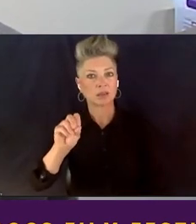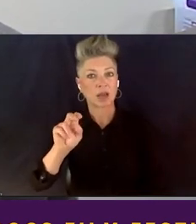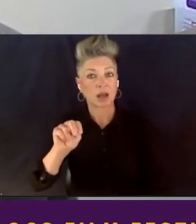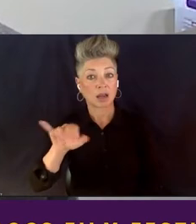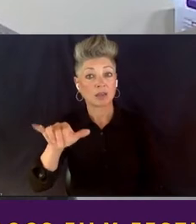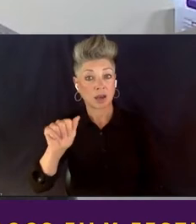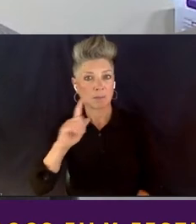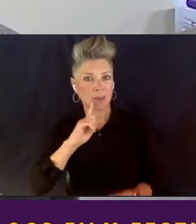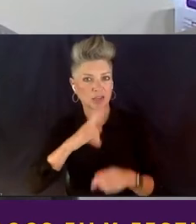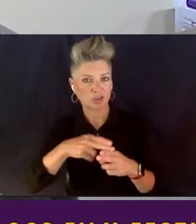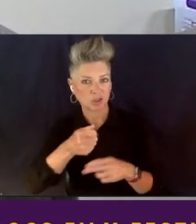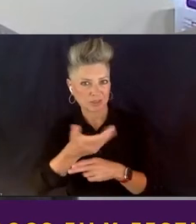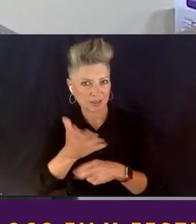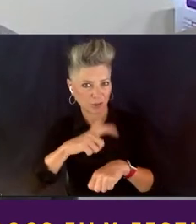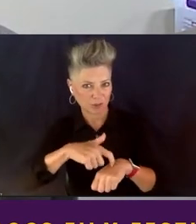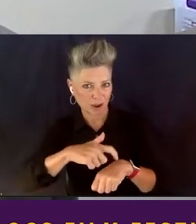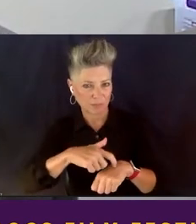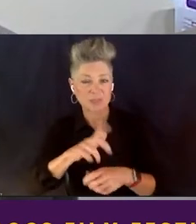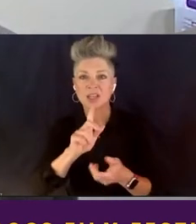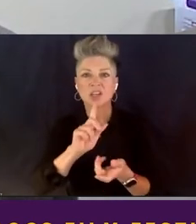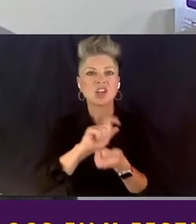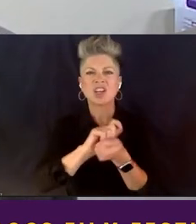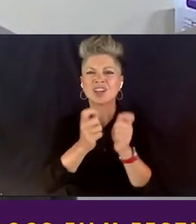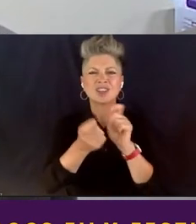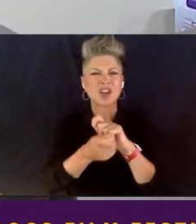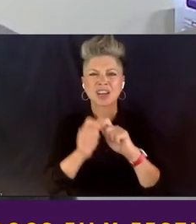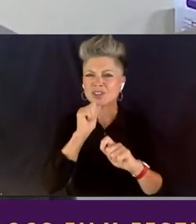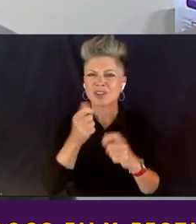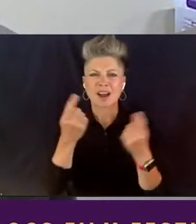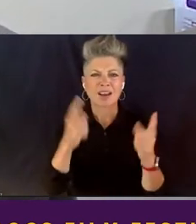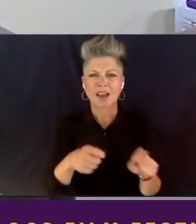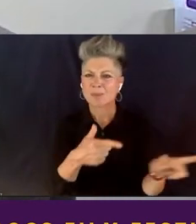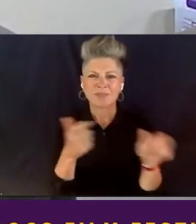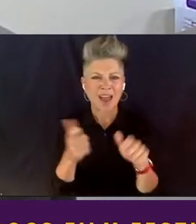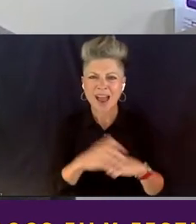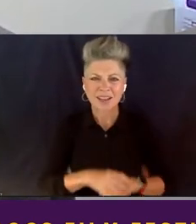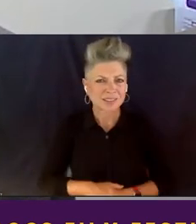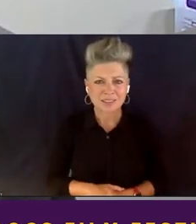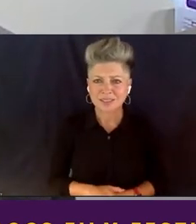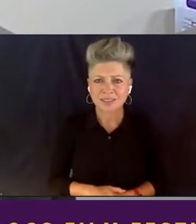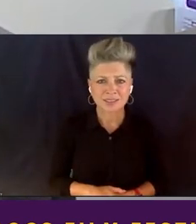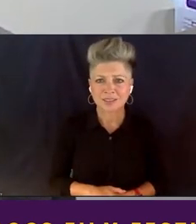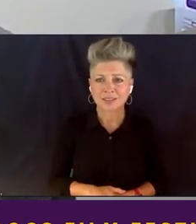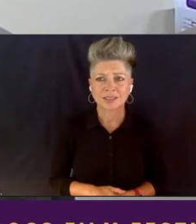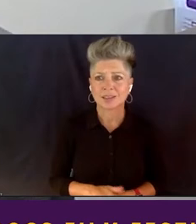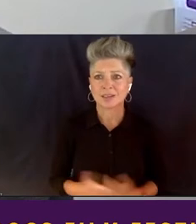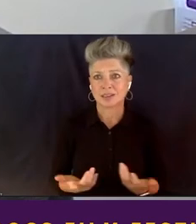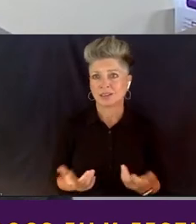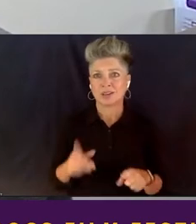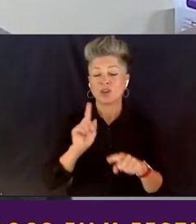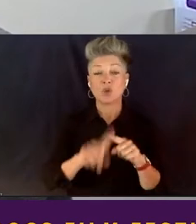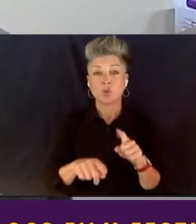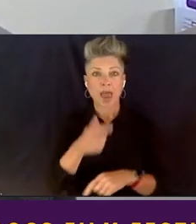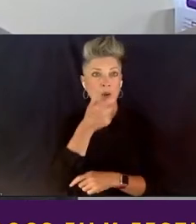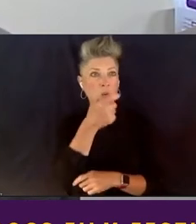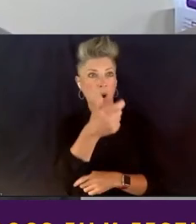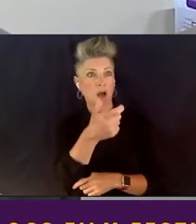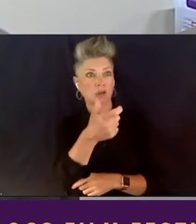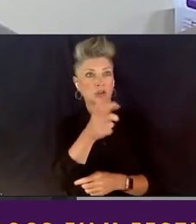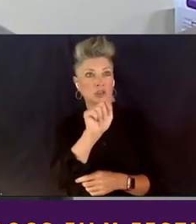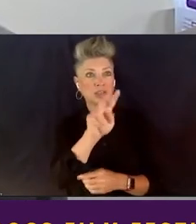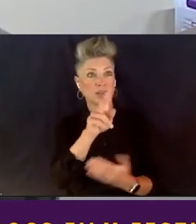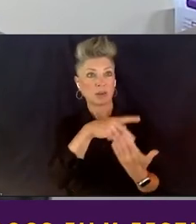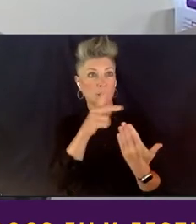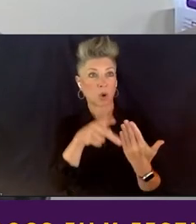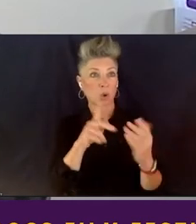change is not microwavable. You, you can't watch a program and then share your